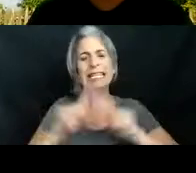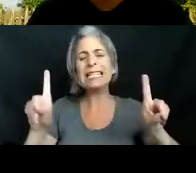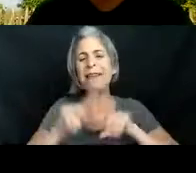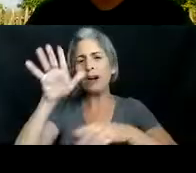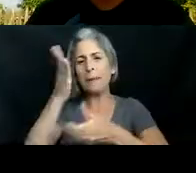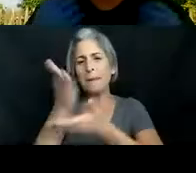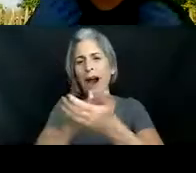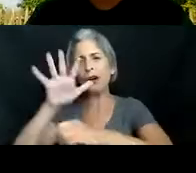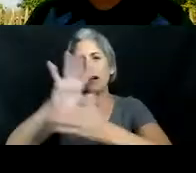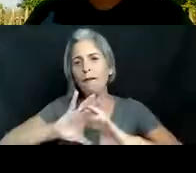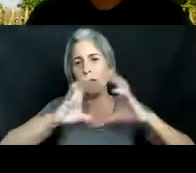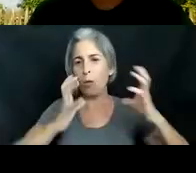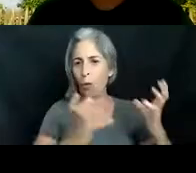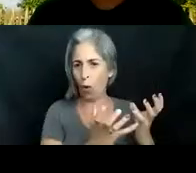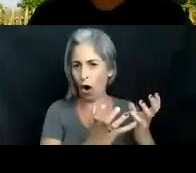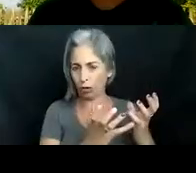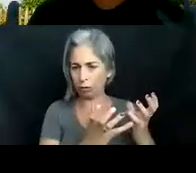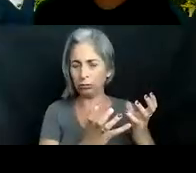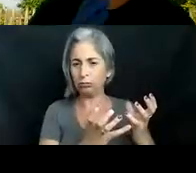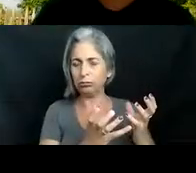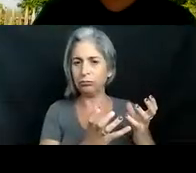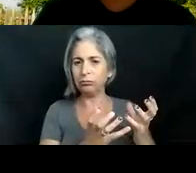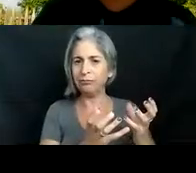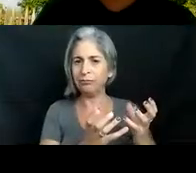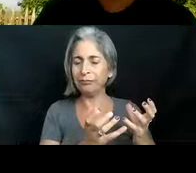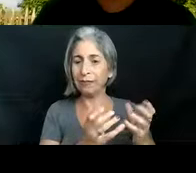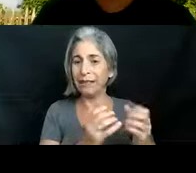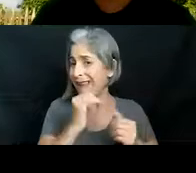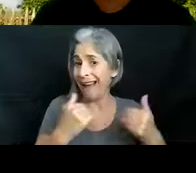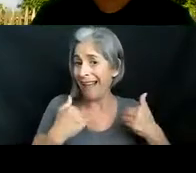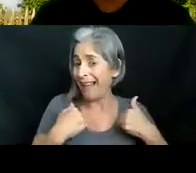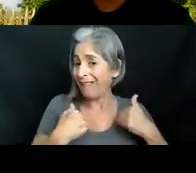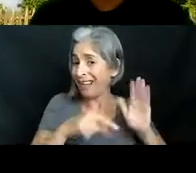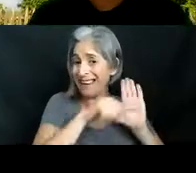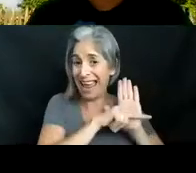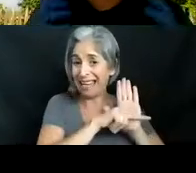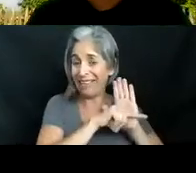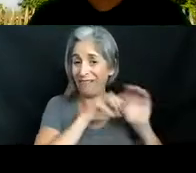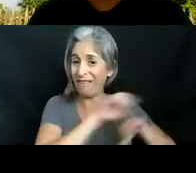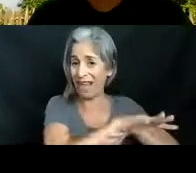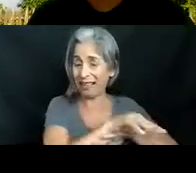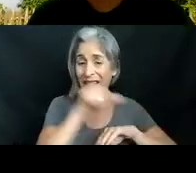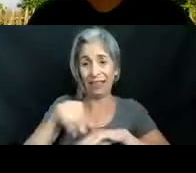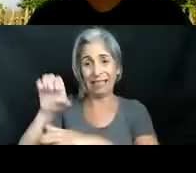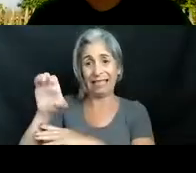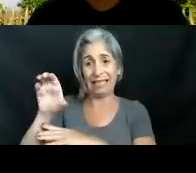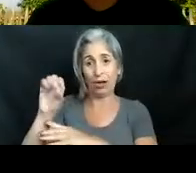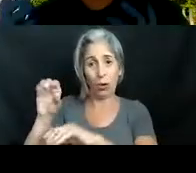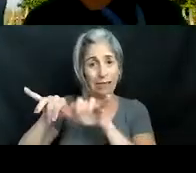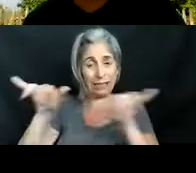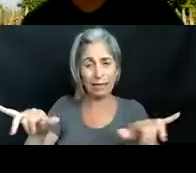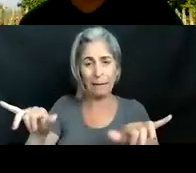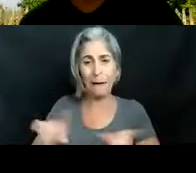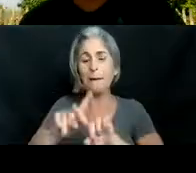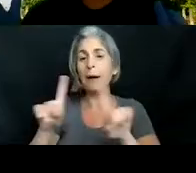part of the world and they're not necessarily having a negative effect on our ecosystem um we have quite a few species here in florida that